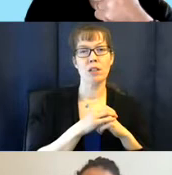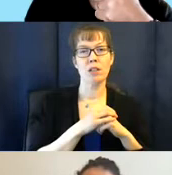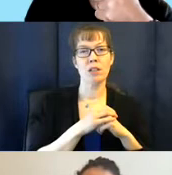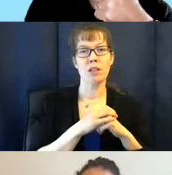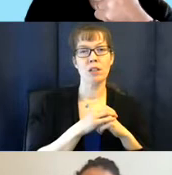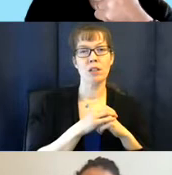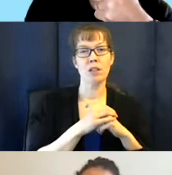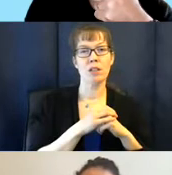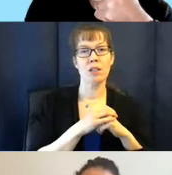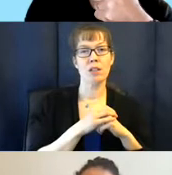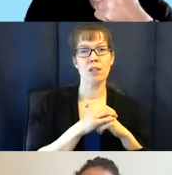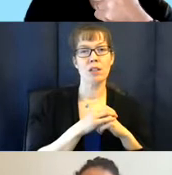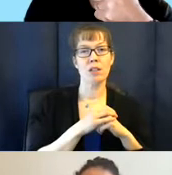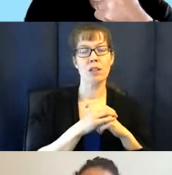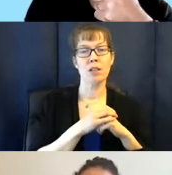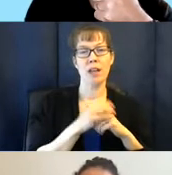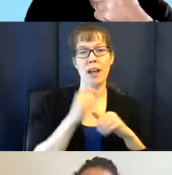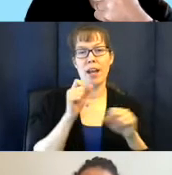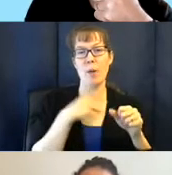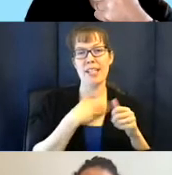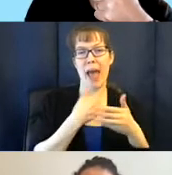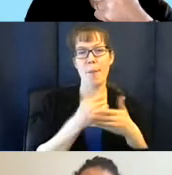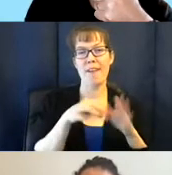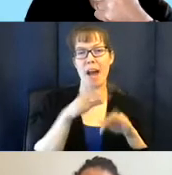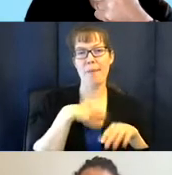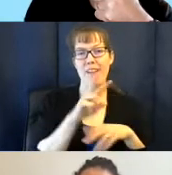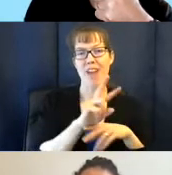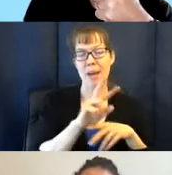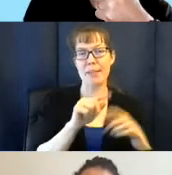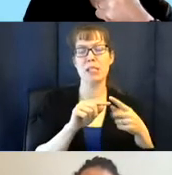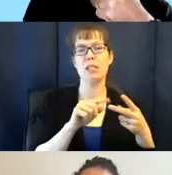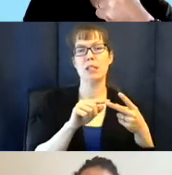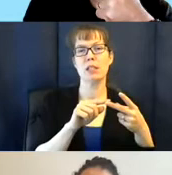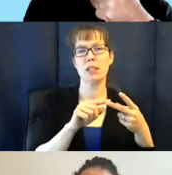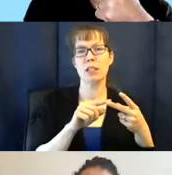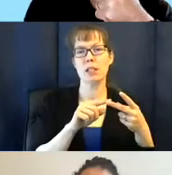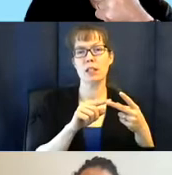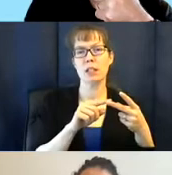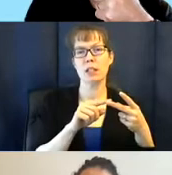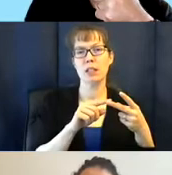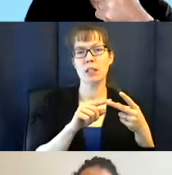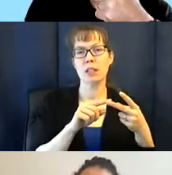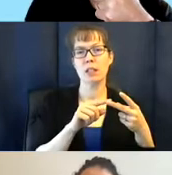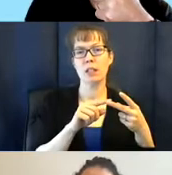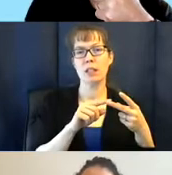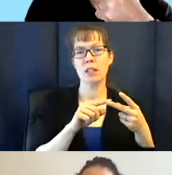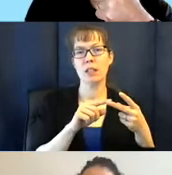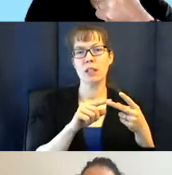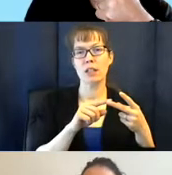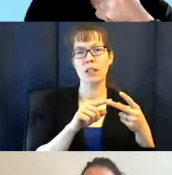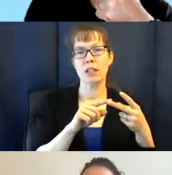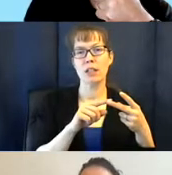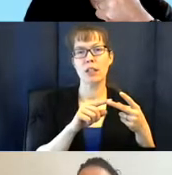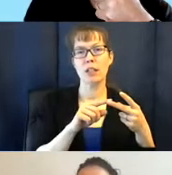I need Pepsi and coffee. Oh, I'll definitely be able to help